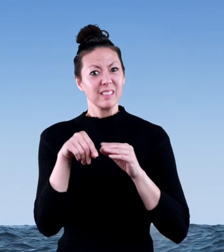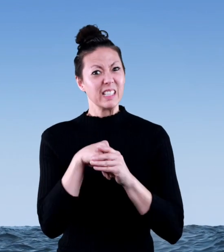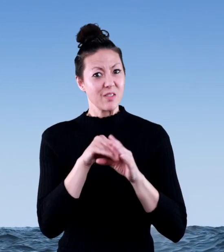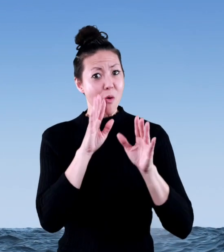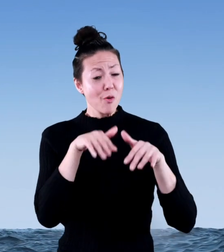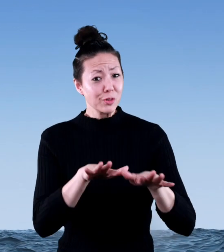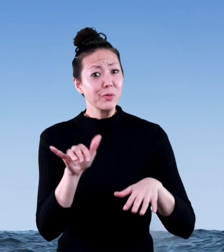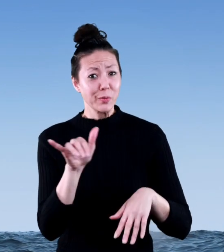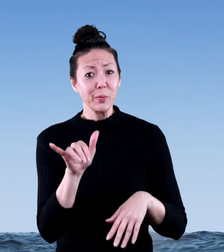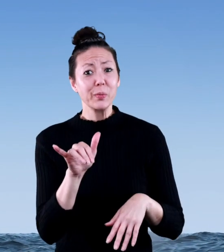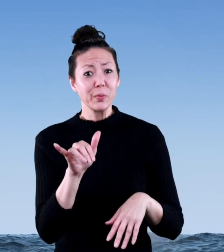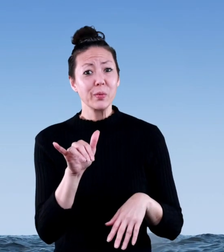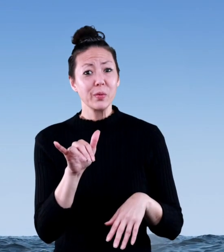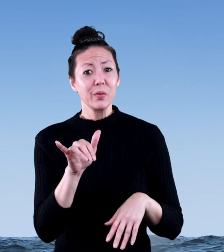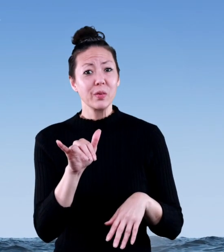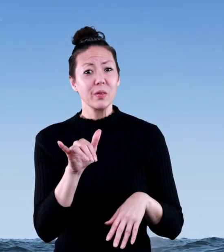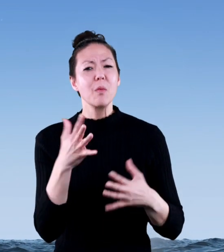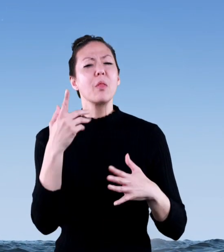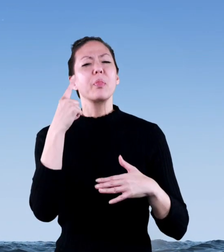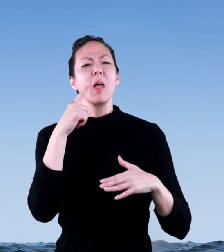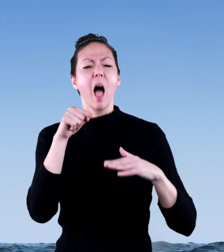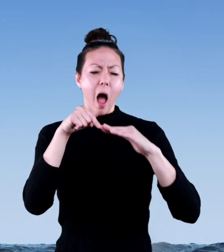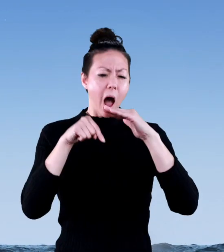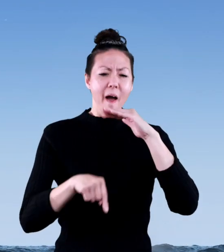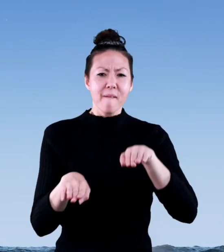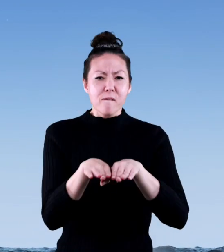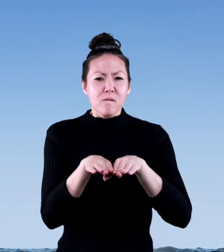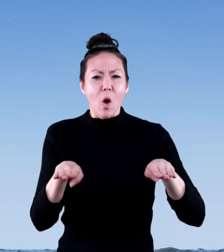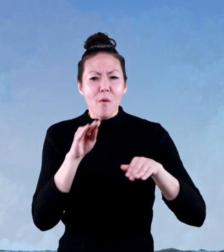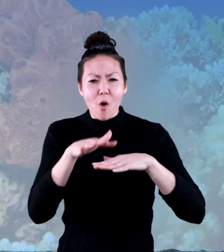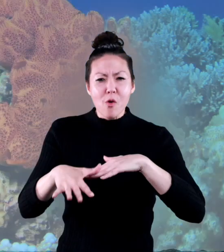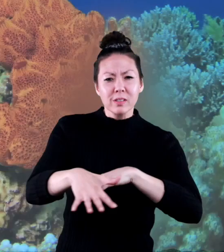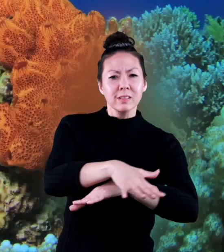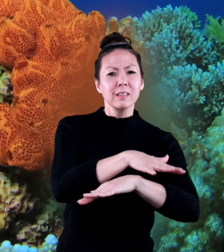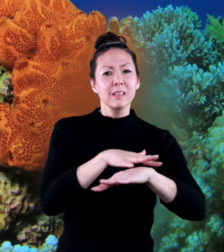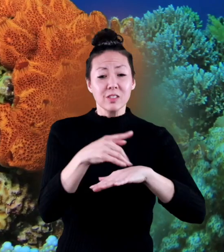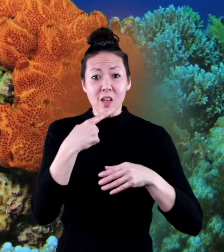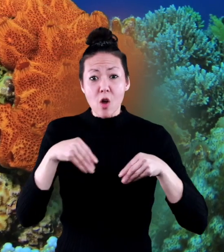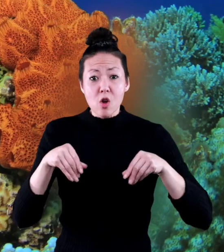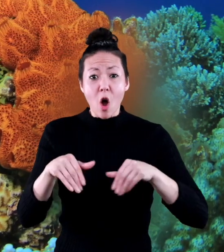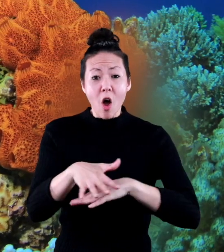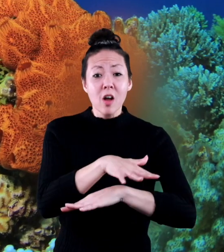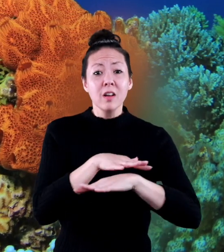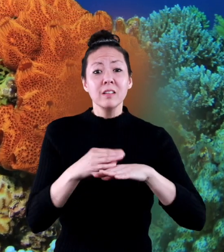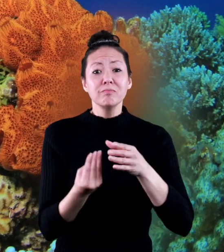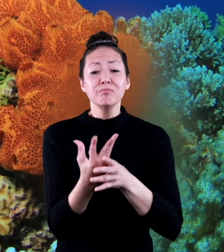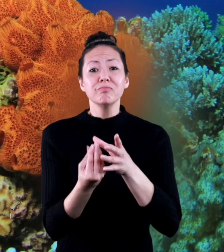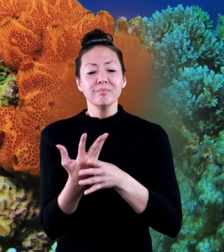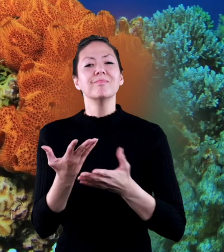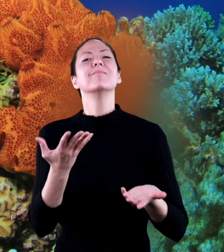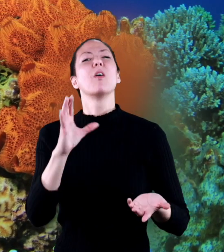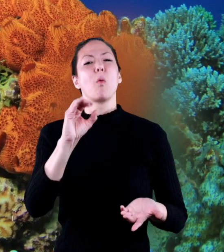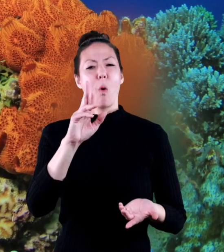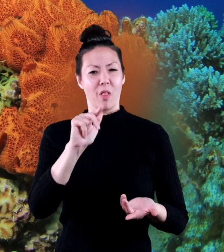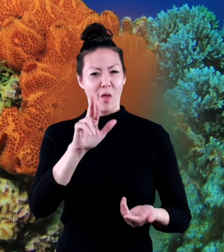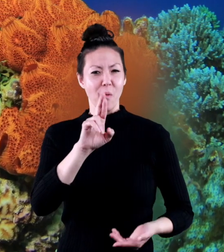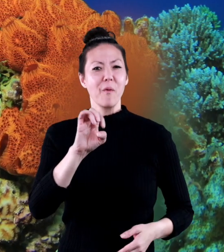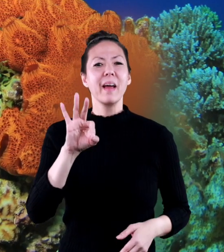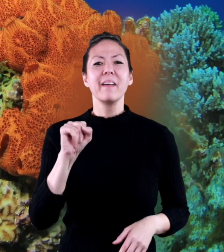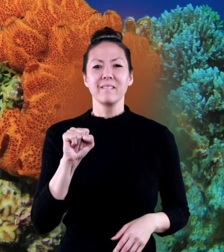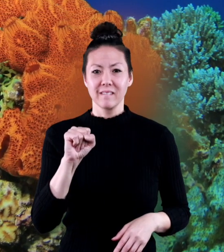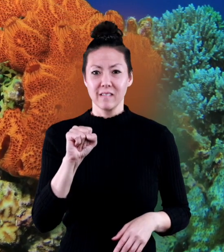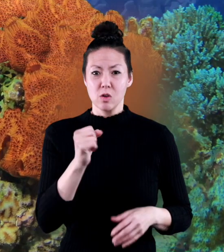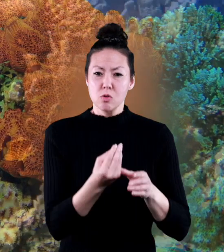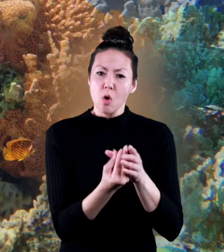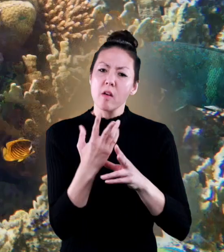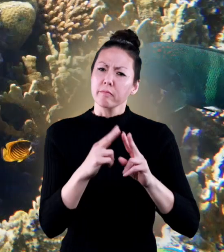They are down there. What do you think you'll find on the ocean floor? If you say, gardens of spectacular coral